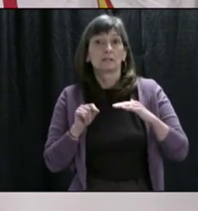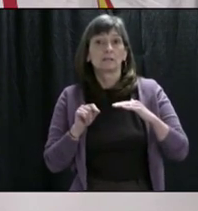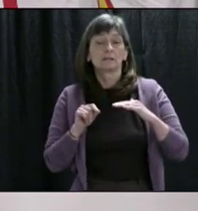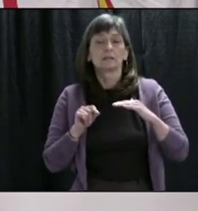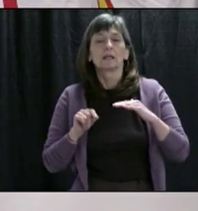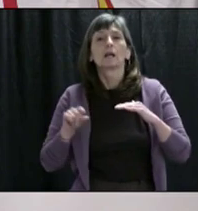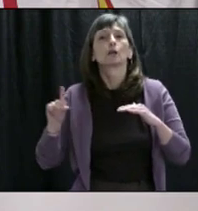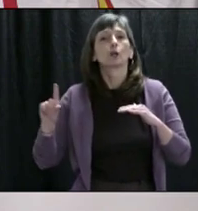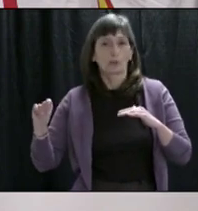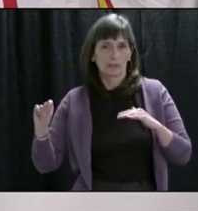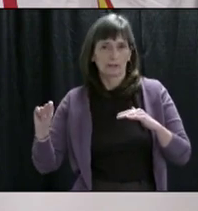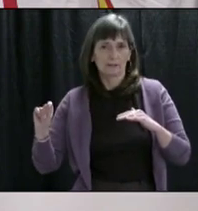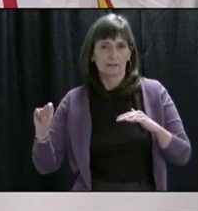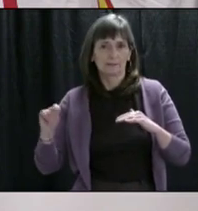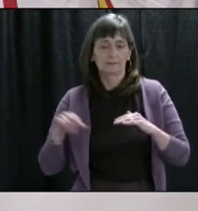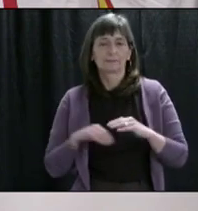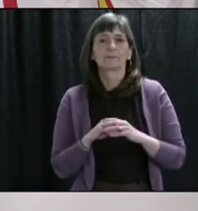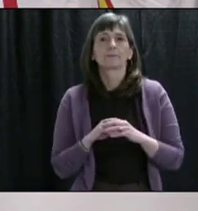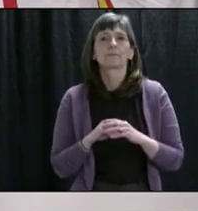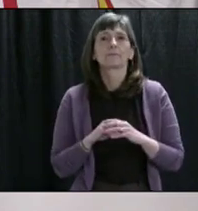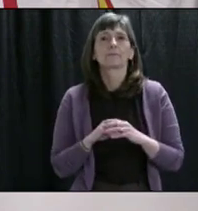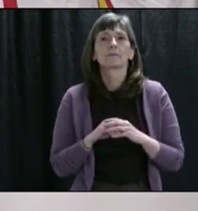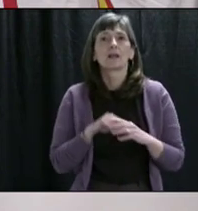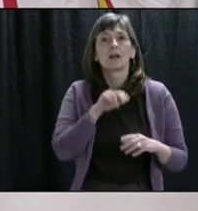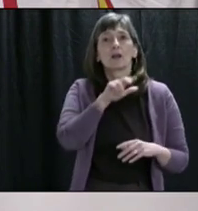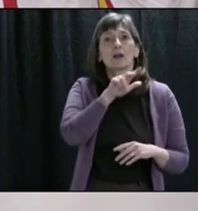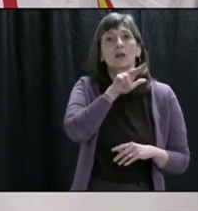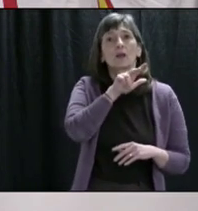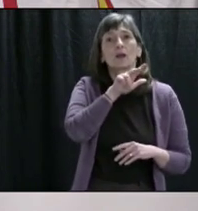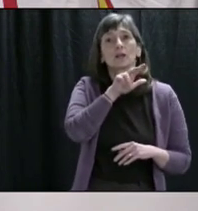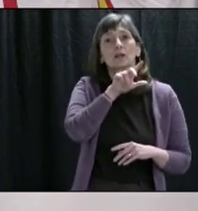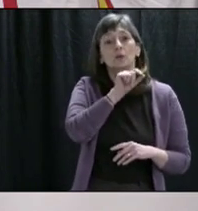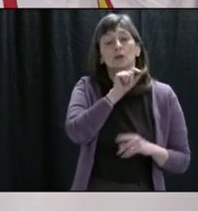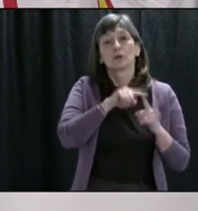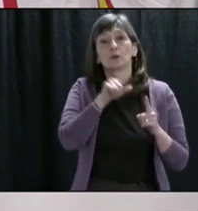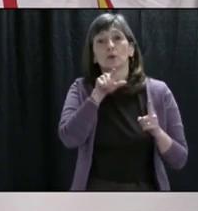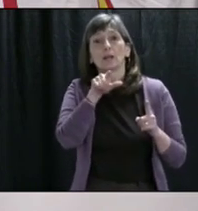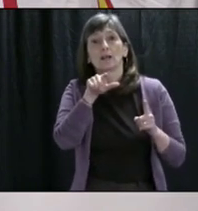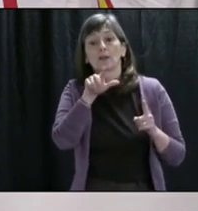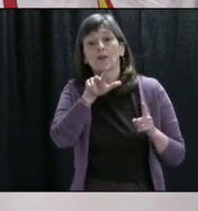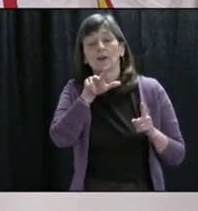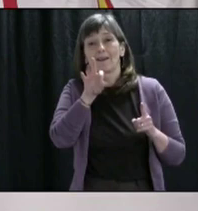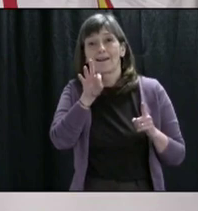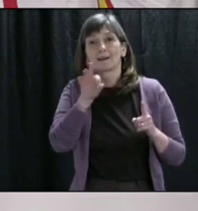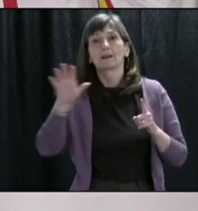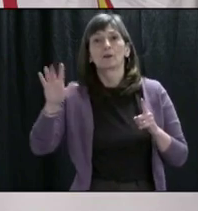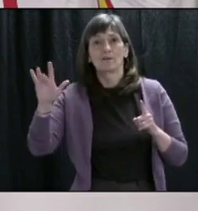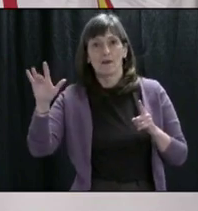under the age of 20, 35 between 20 and 39,